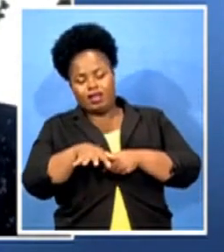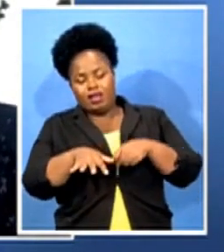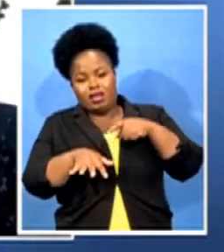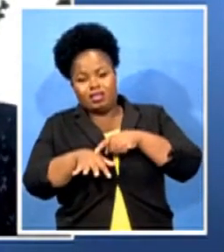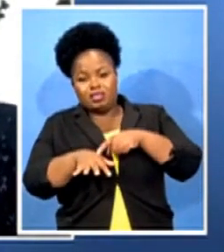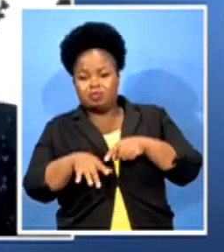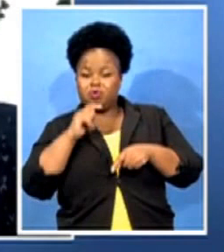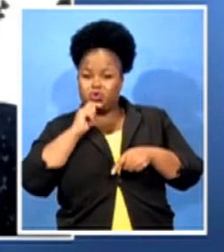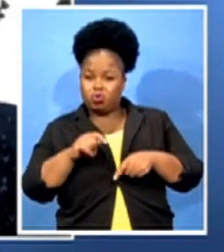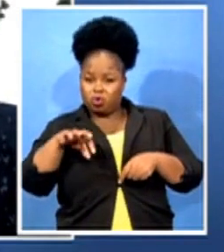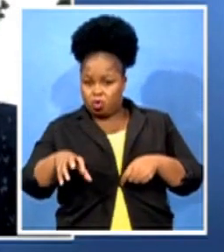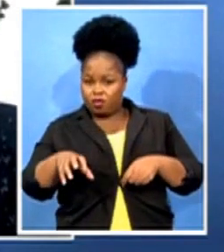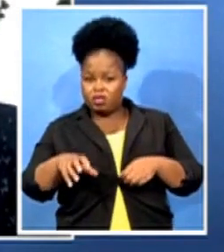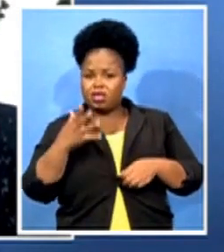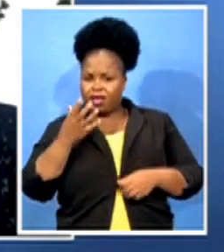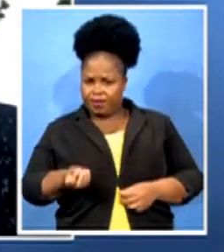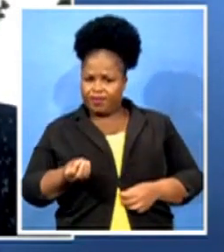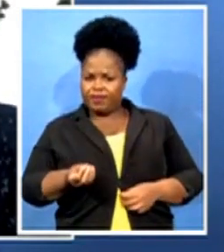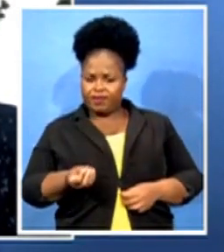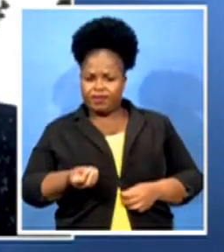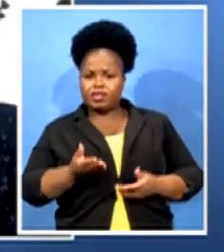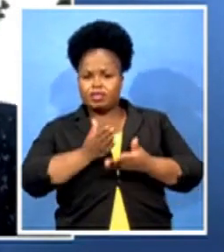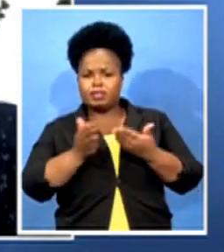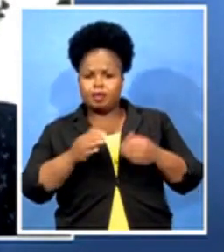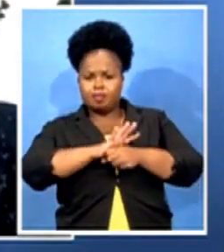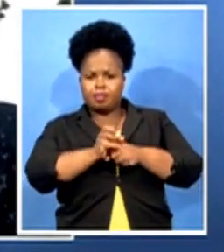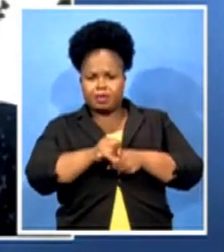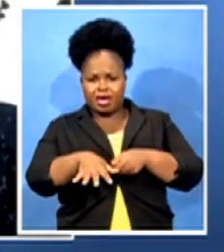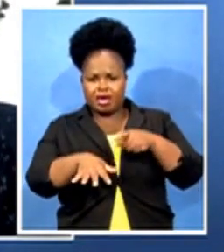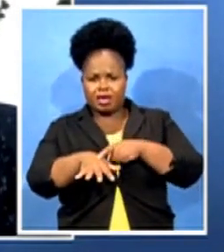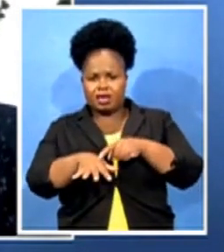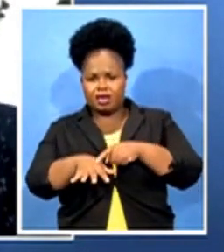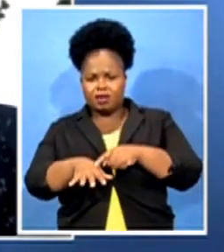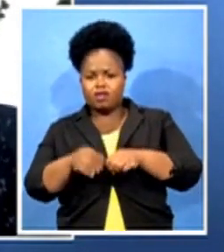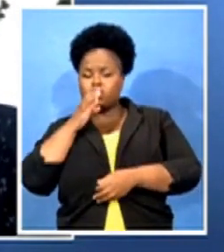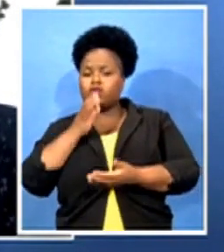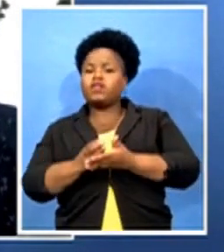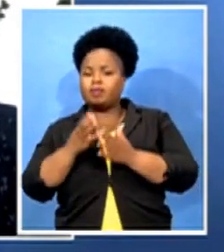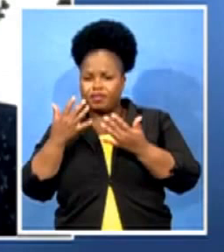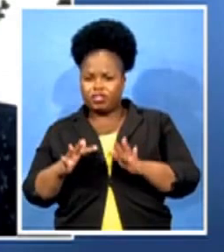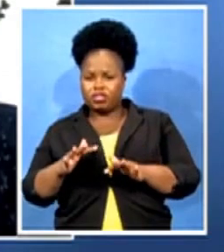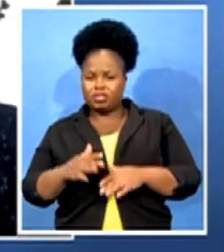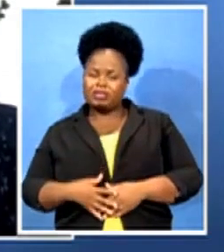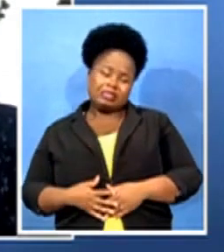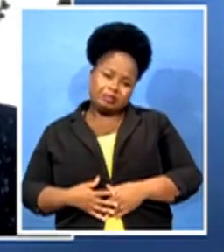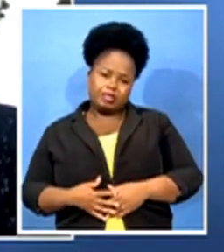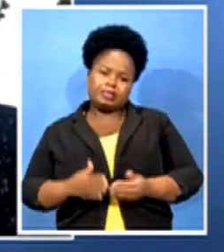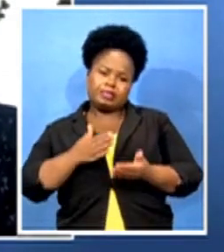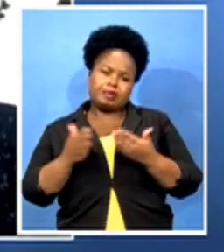cases of COVID-19-related confirmed cases, but with aspects of this new variant?